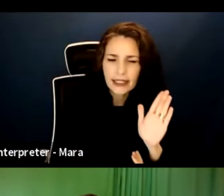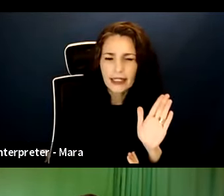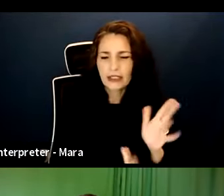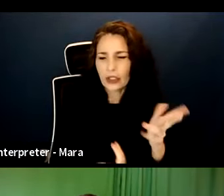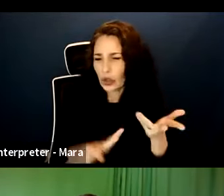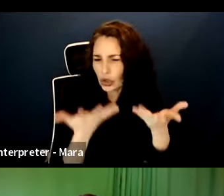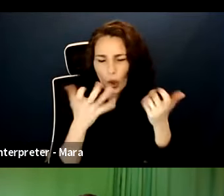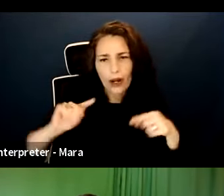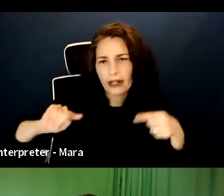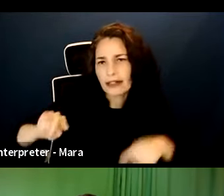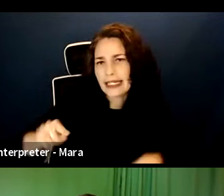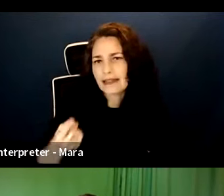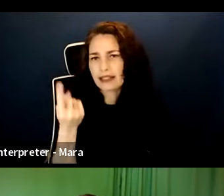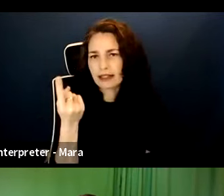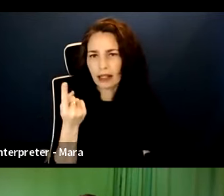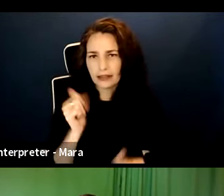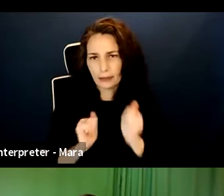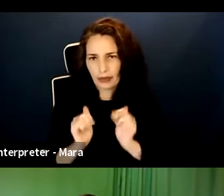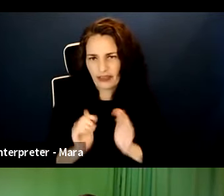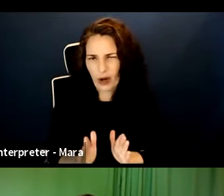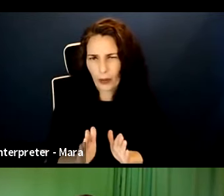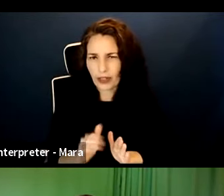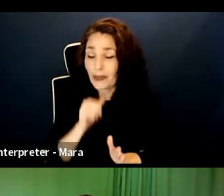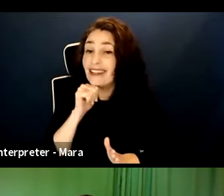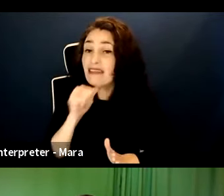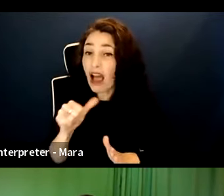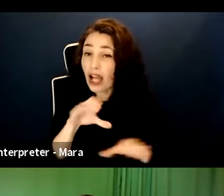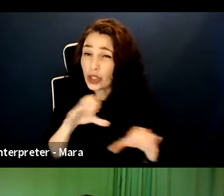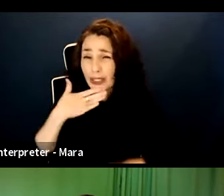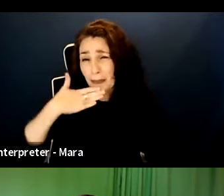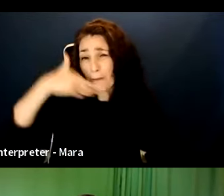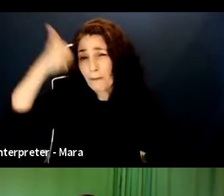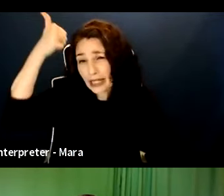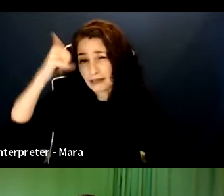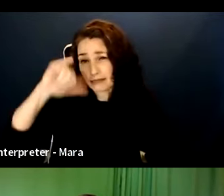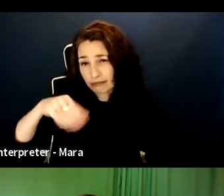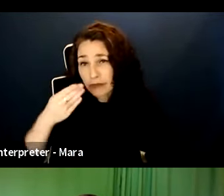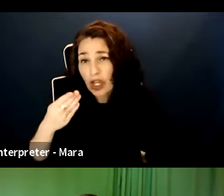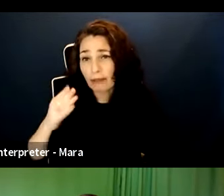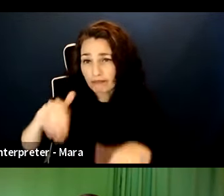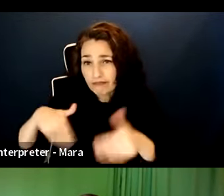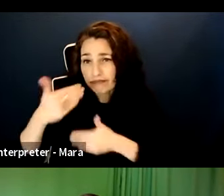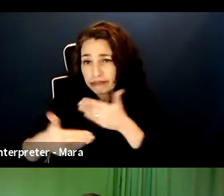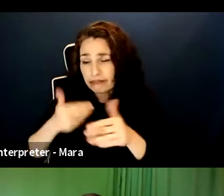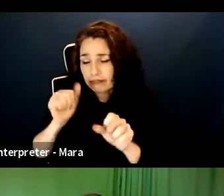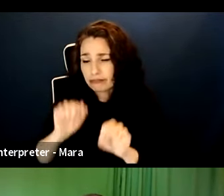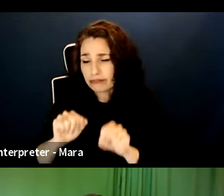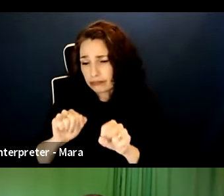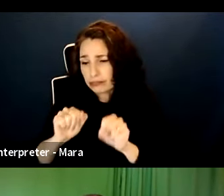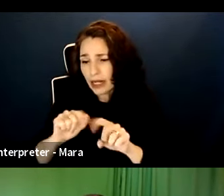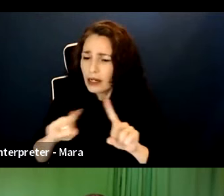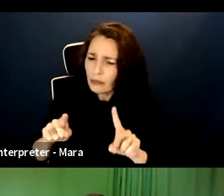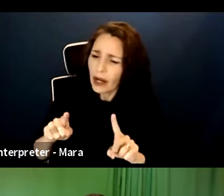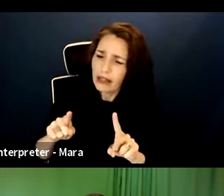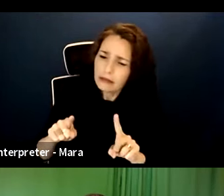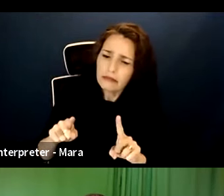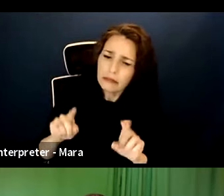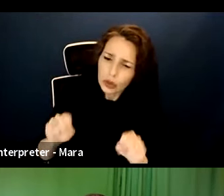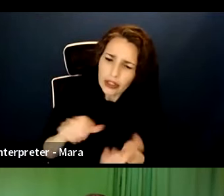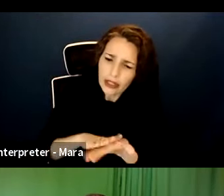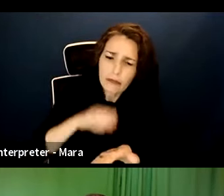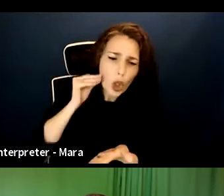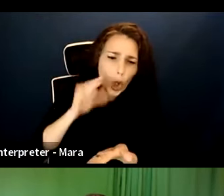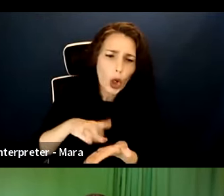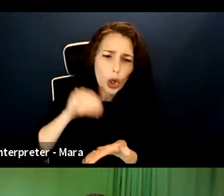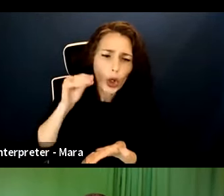any performers by not doing a top-not job. So, you know, learn from these, but also it allows potentially pairing up